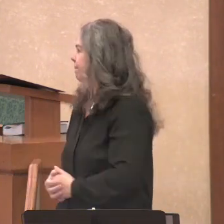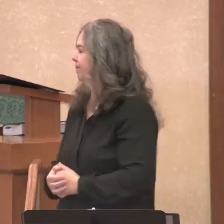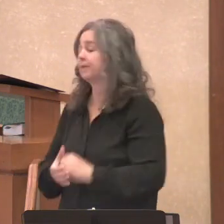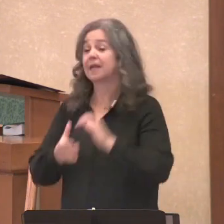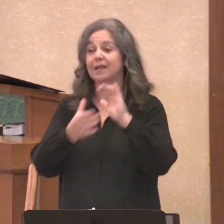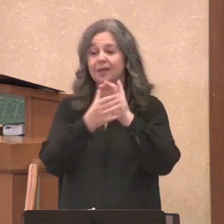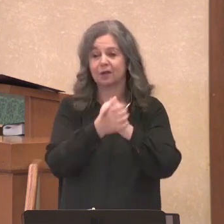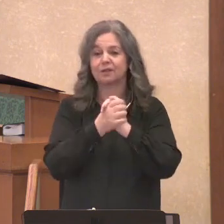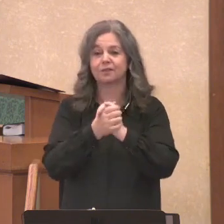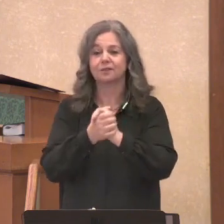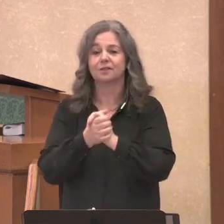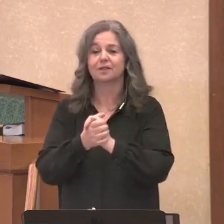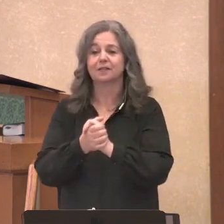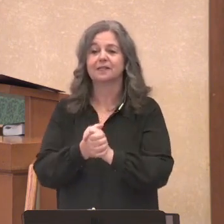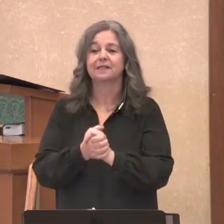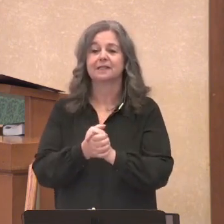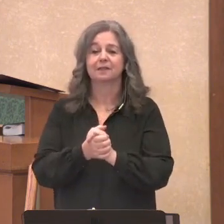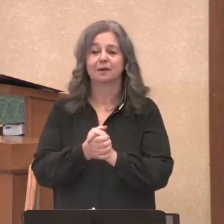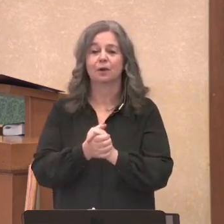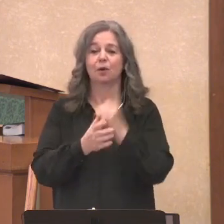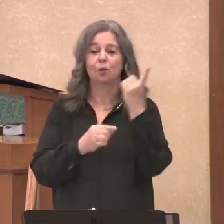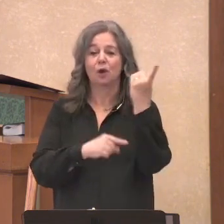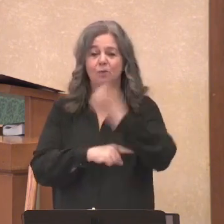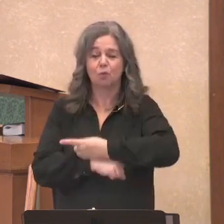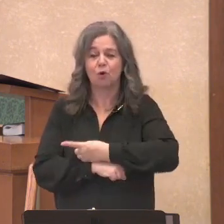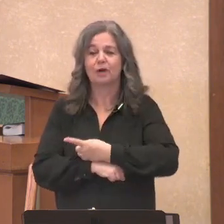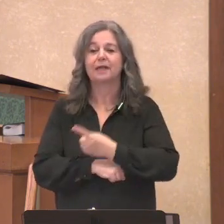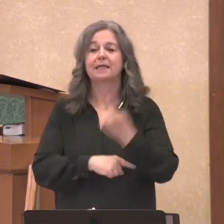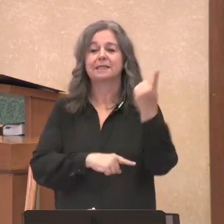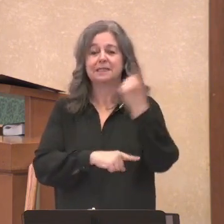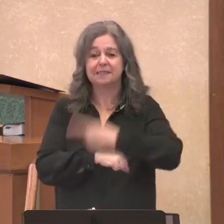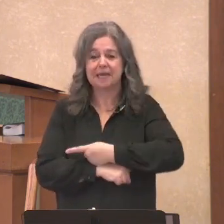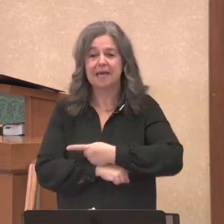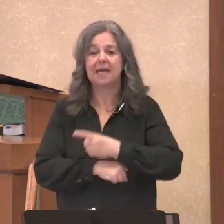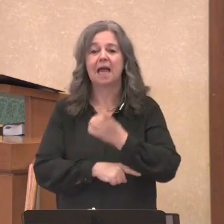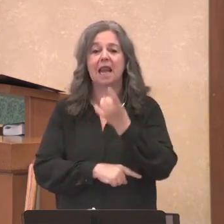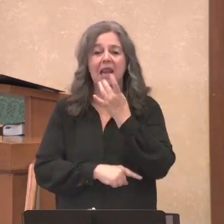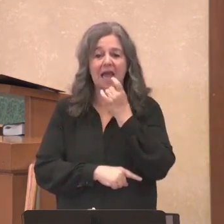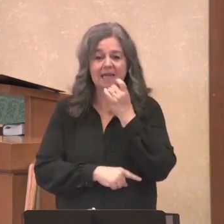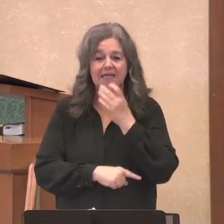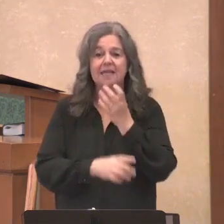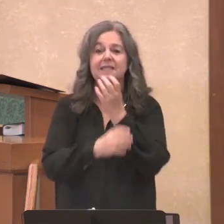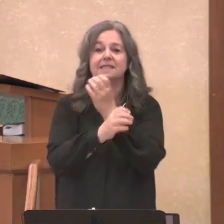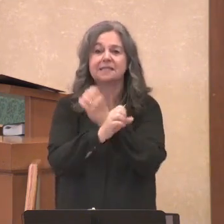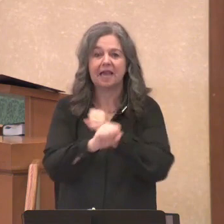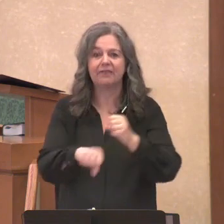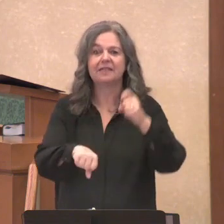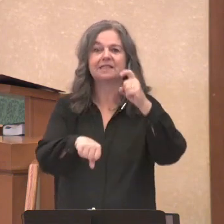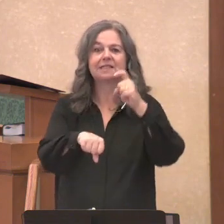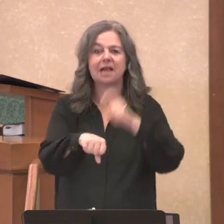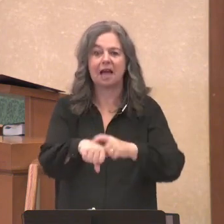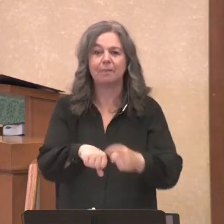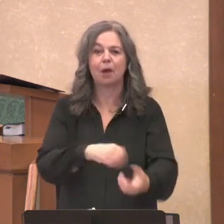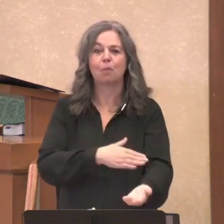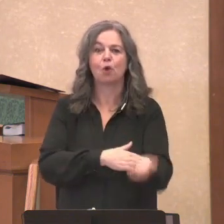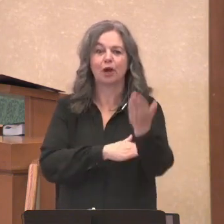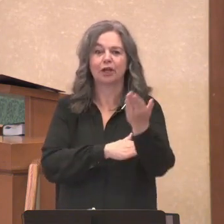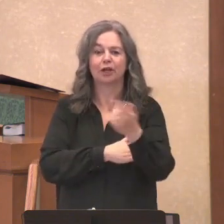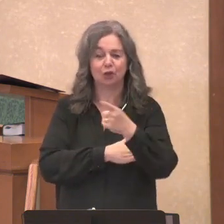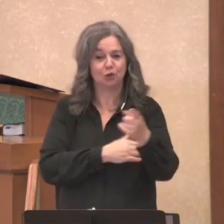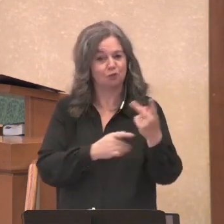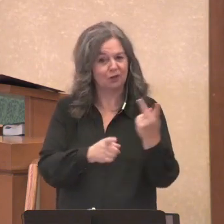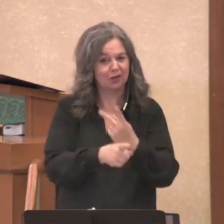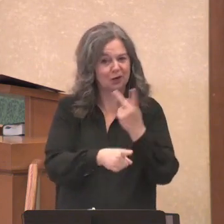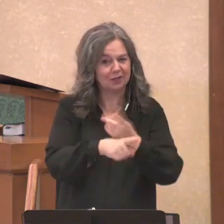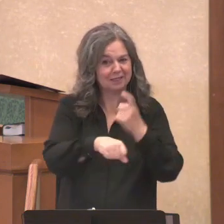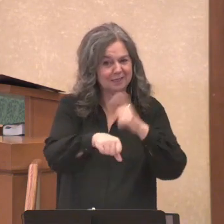congratulations. You made it through another daylight saving time morning. And from what I can tell, you figured it out because you are here. What will